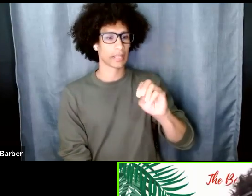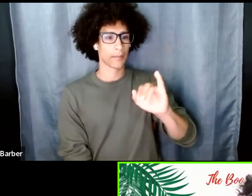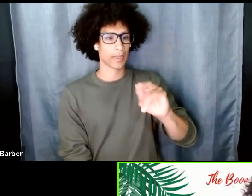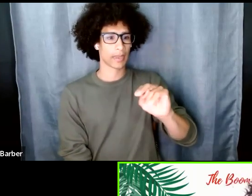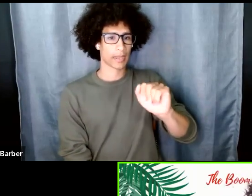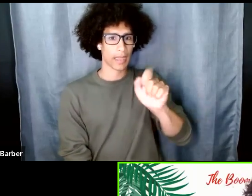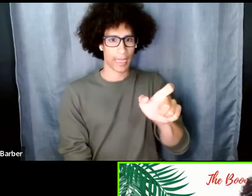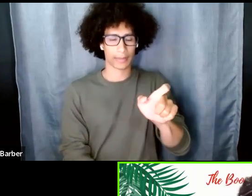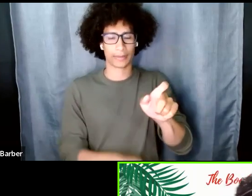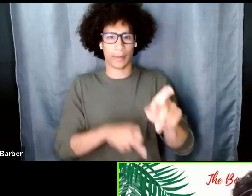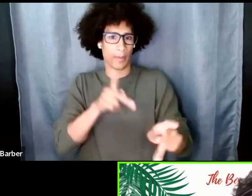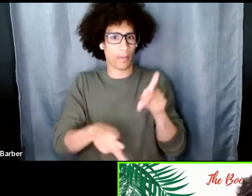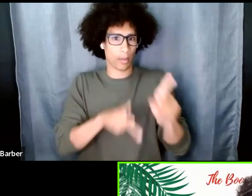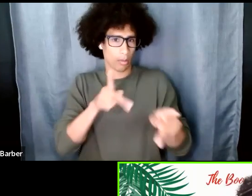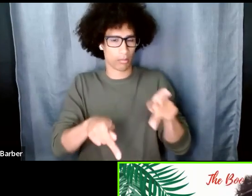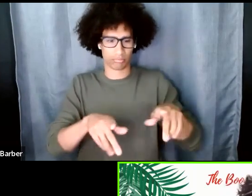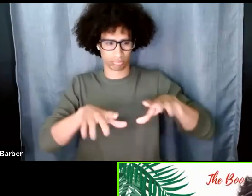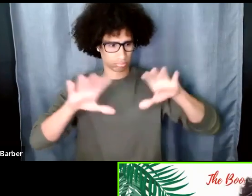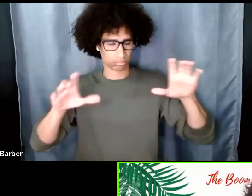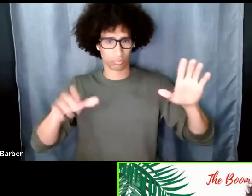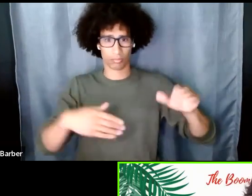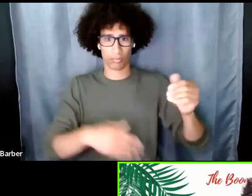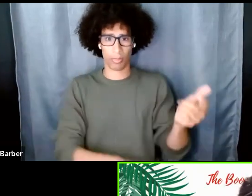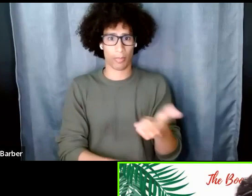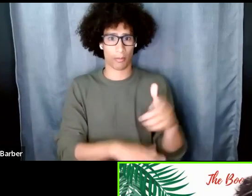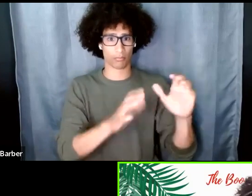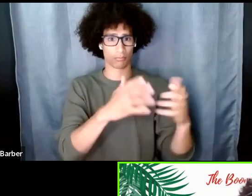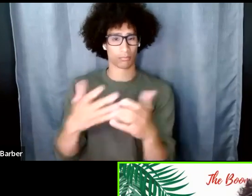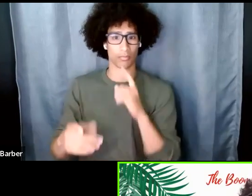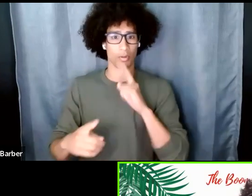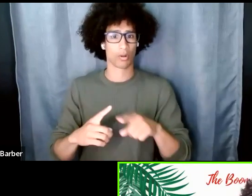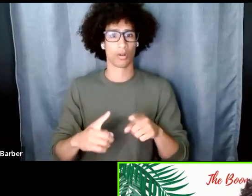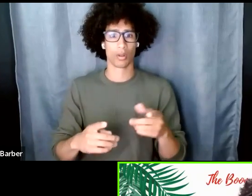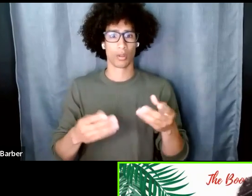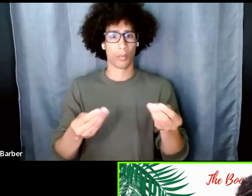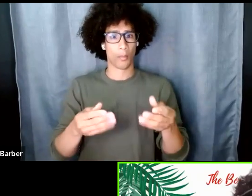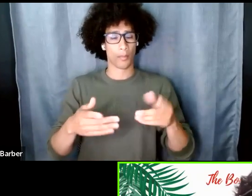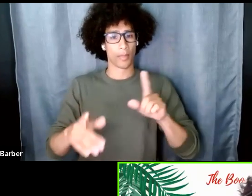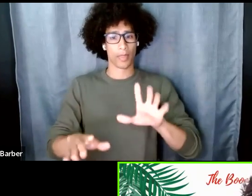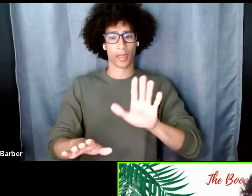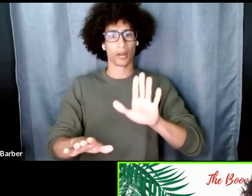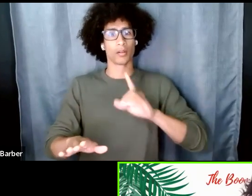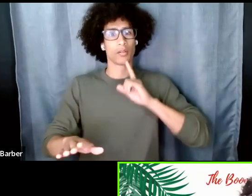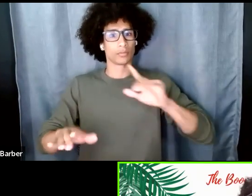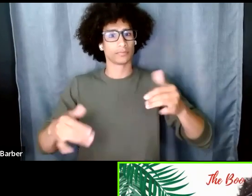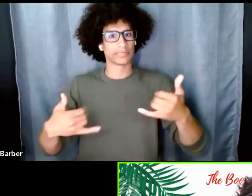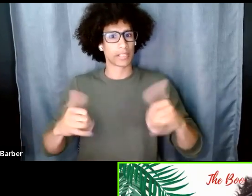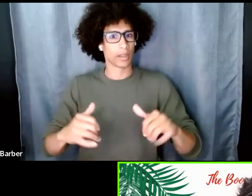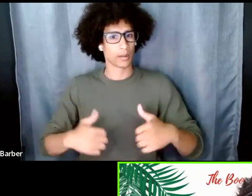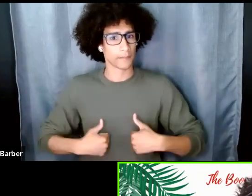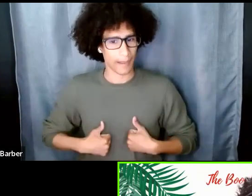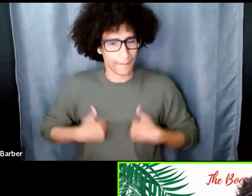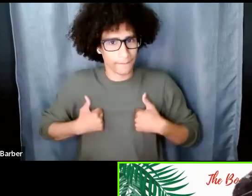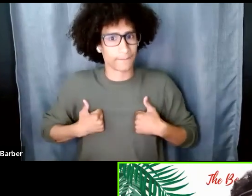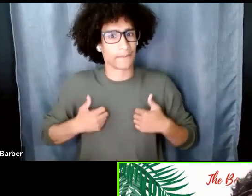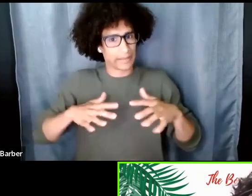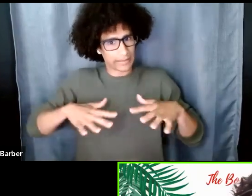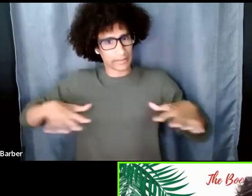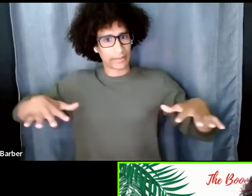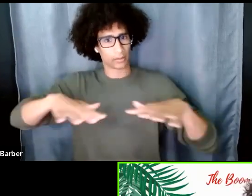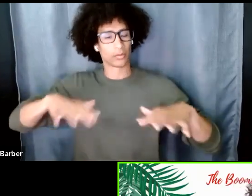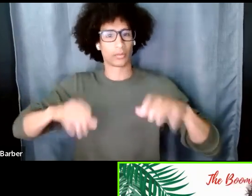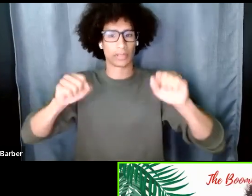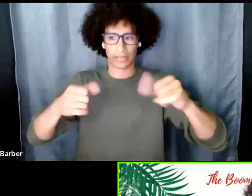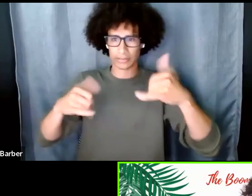much alive and uh their presence is felt and seen so i want to acknowledge them as well as we bring in